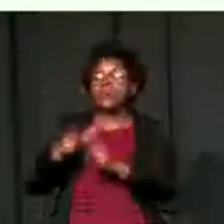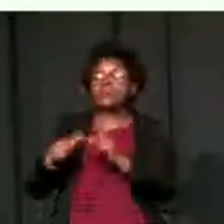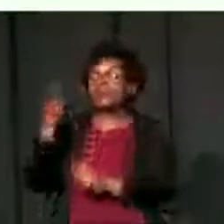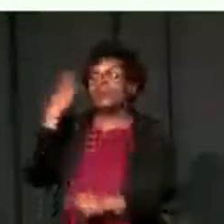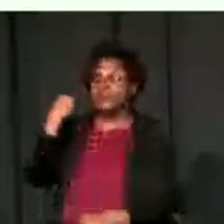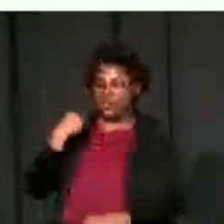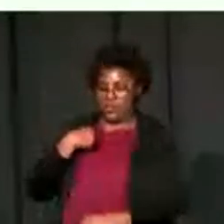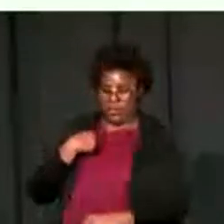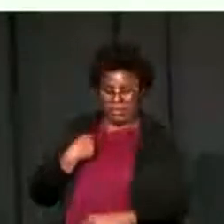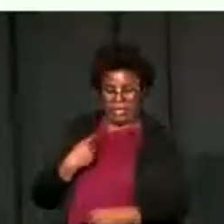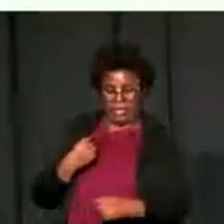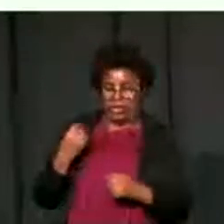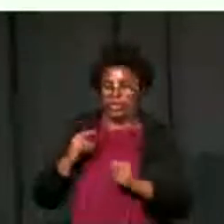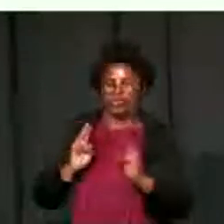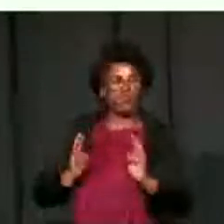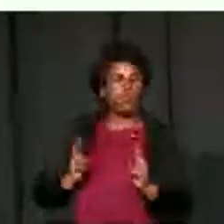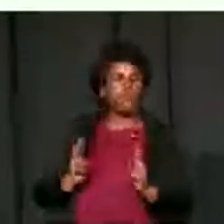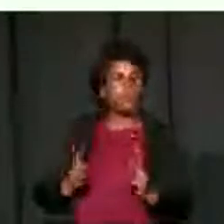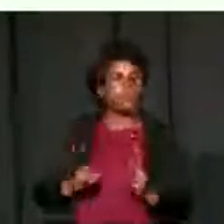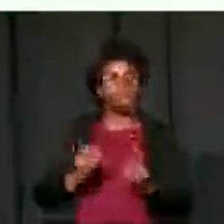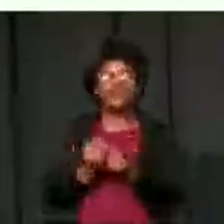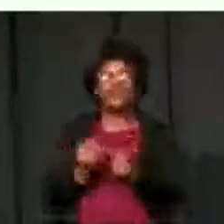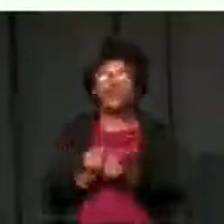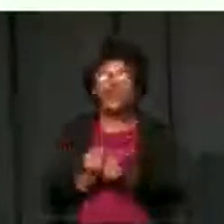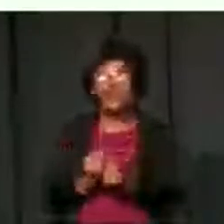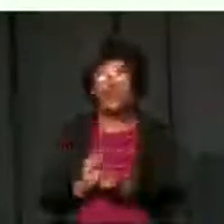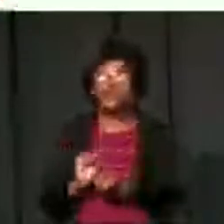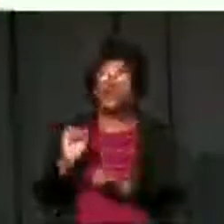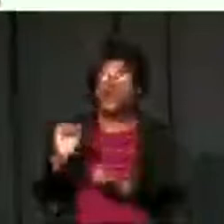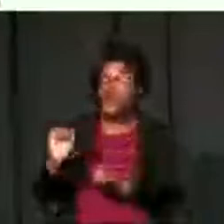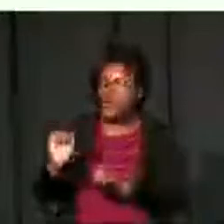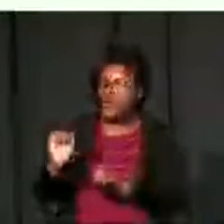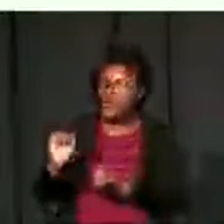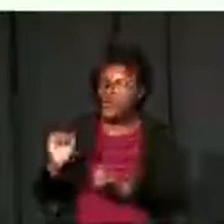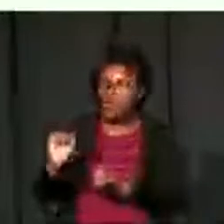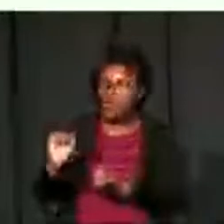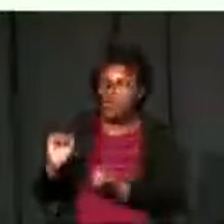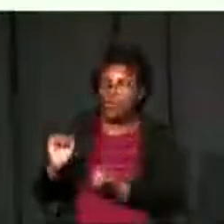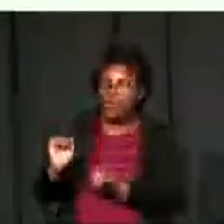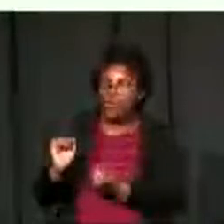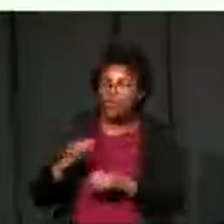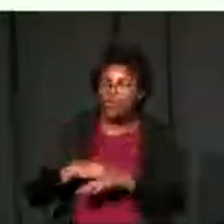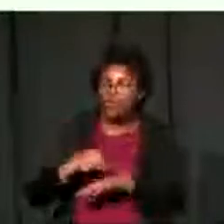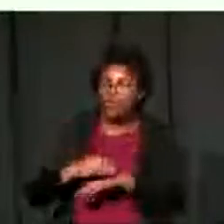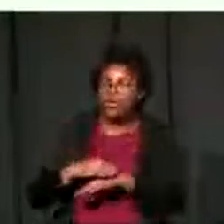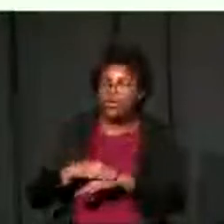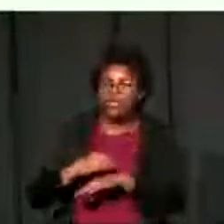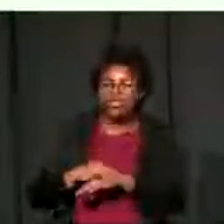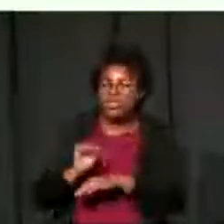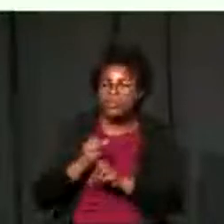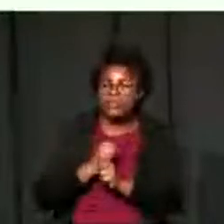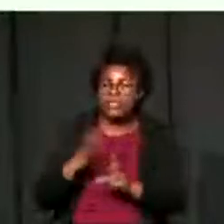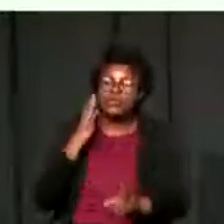I said, eight, six. She says, hey, by the time they come to school, they're three years behind us. So you won't catch us.